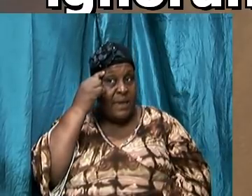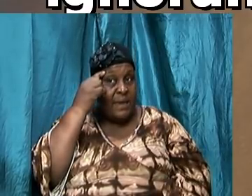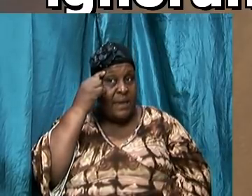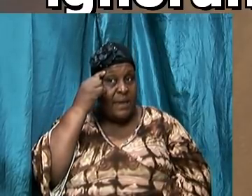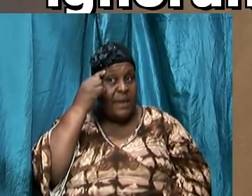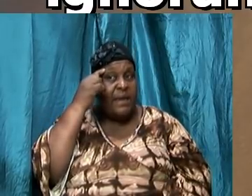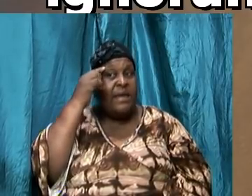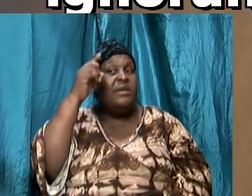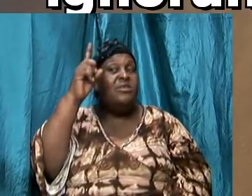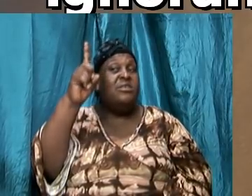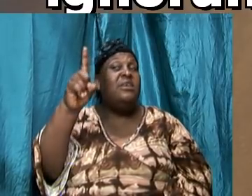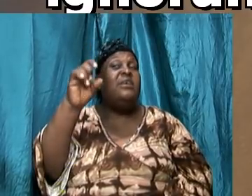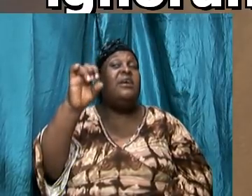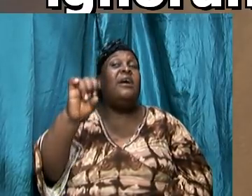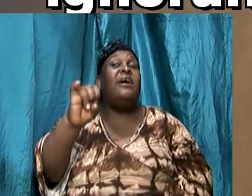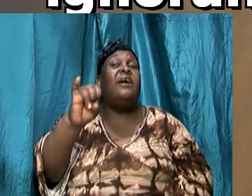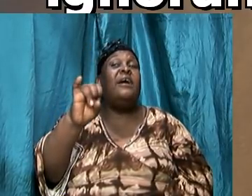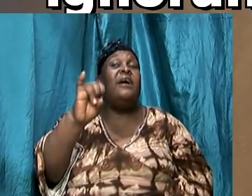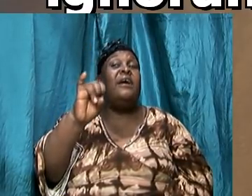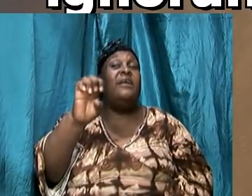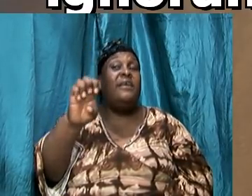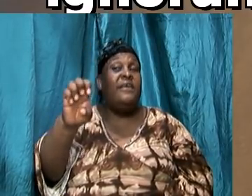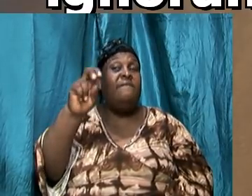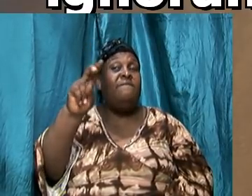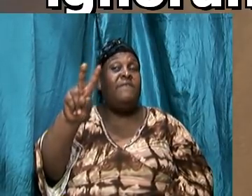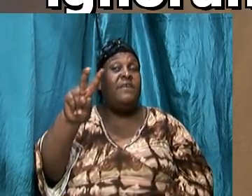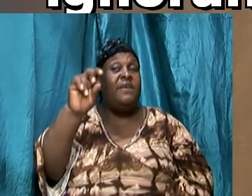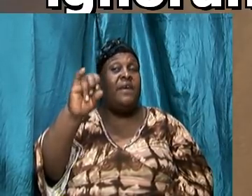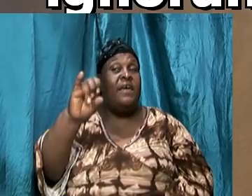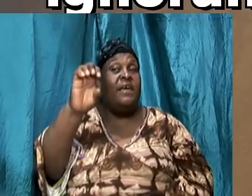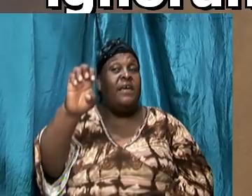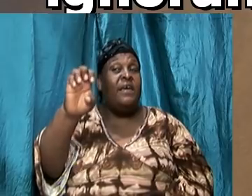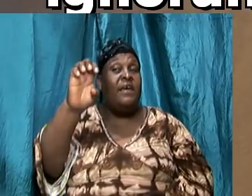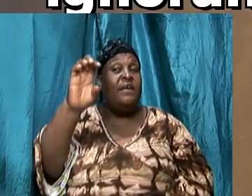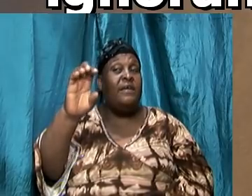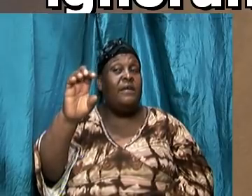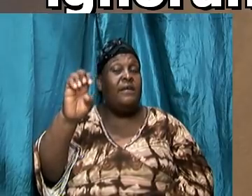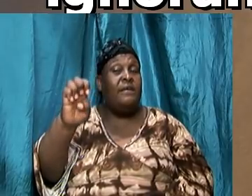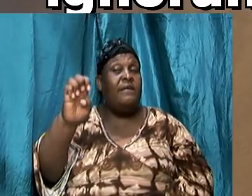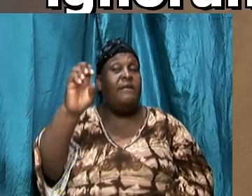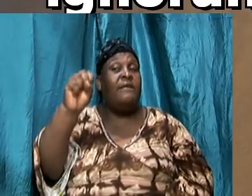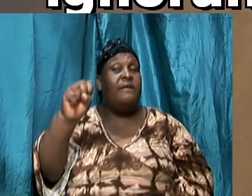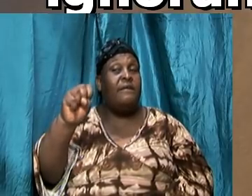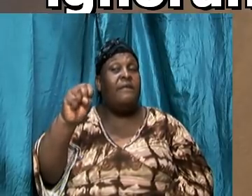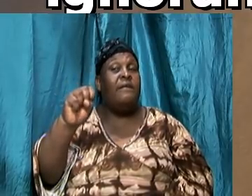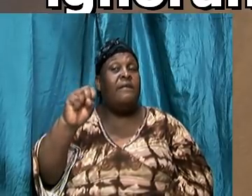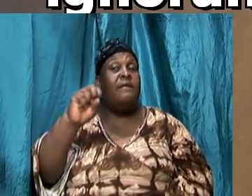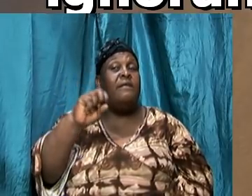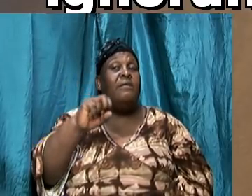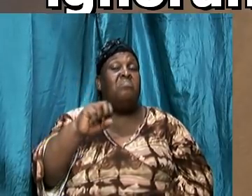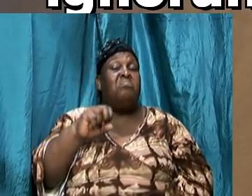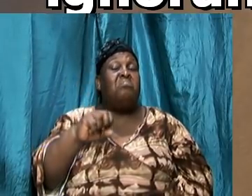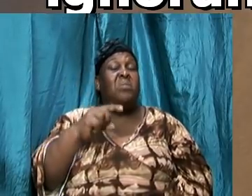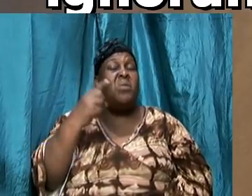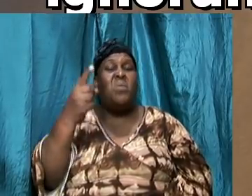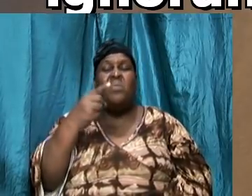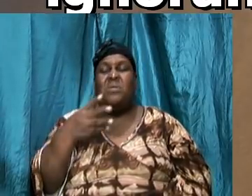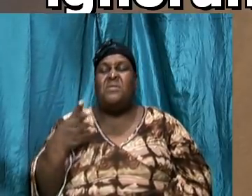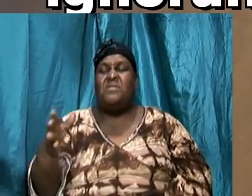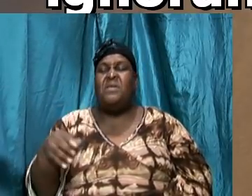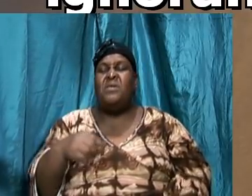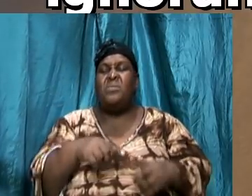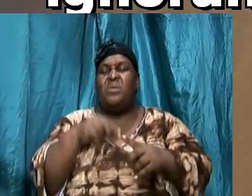intellect. The only thing, though, is that when Paul wrote to the Corinthians in 2 Corinthians 2